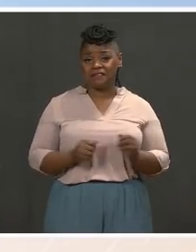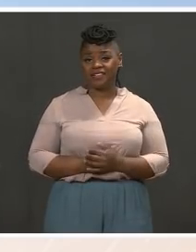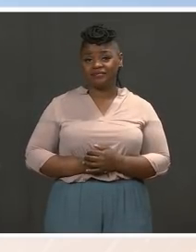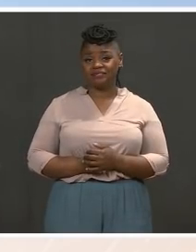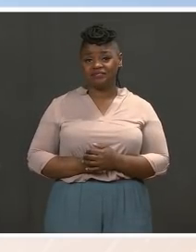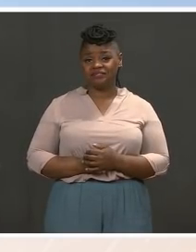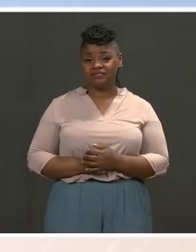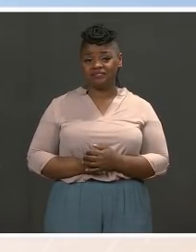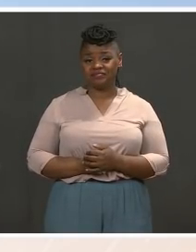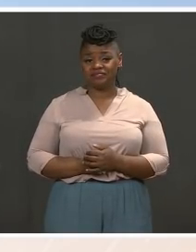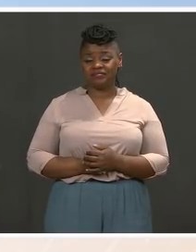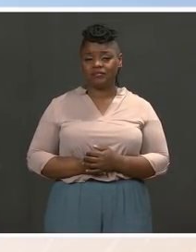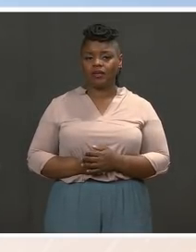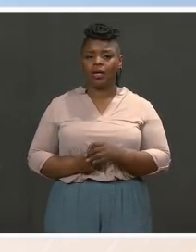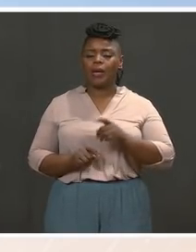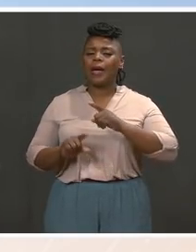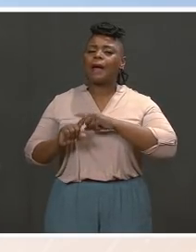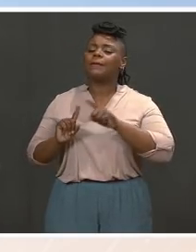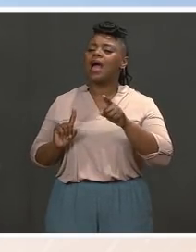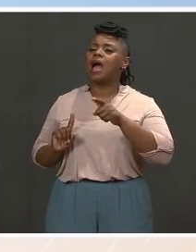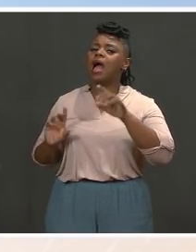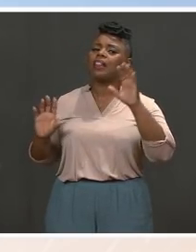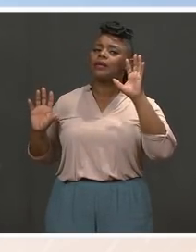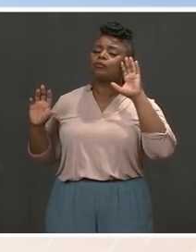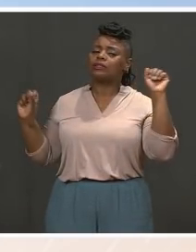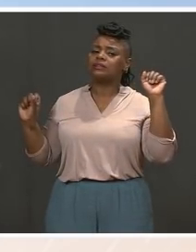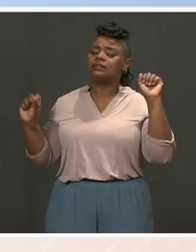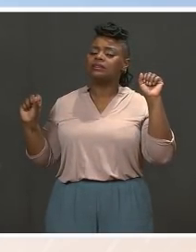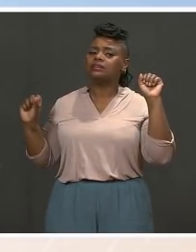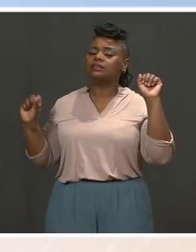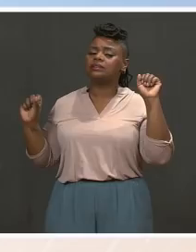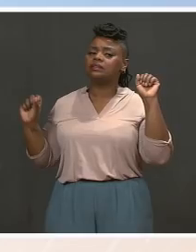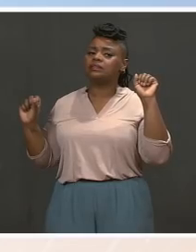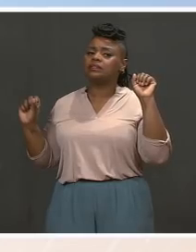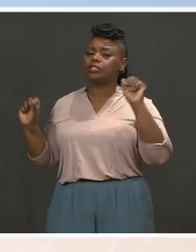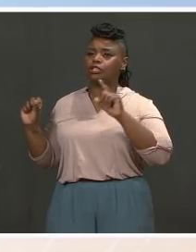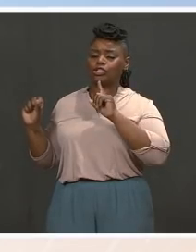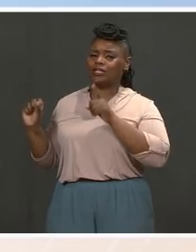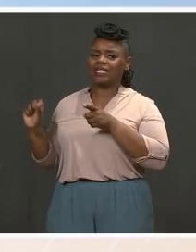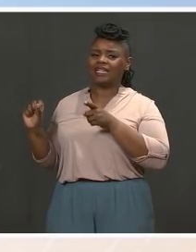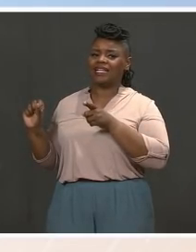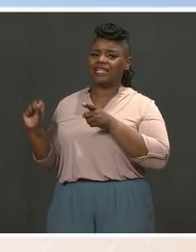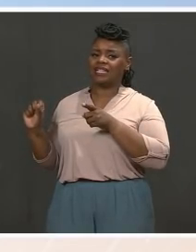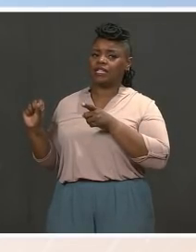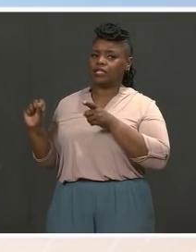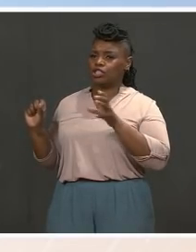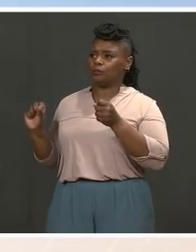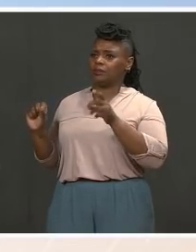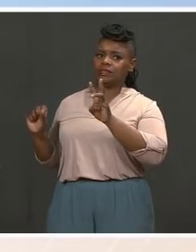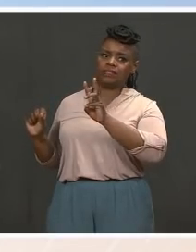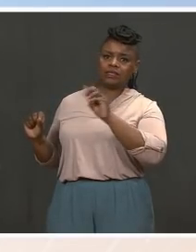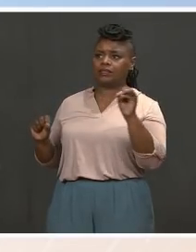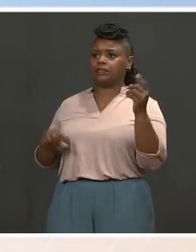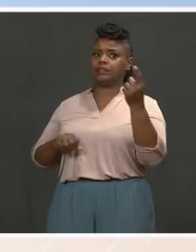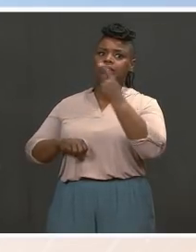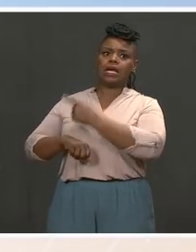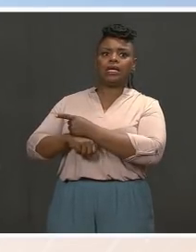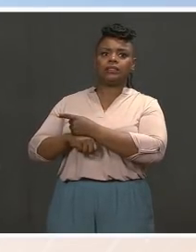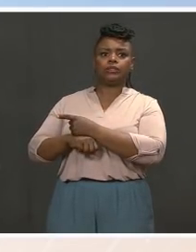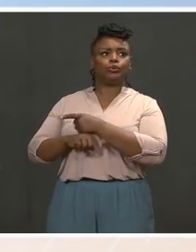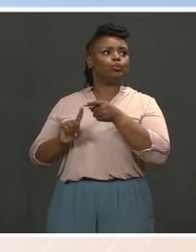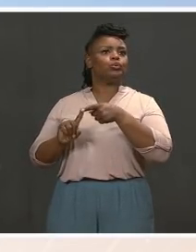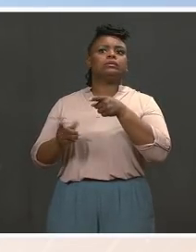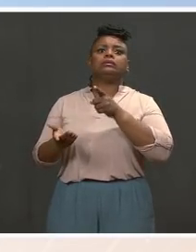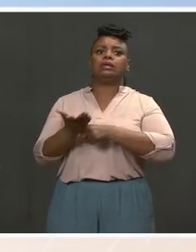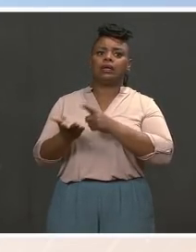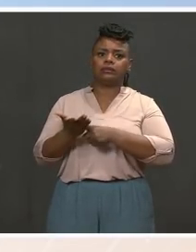President's bully pulpit is unparalleled, and yet it took him until more than 60 days into his presidency to talk about gun violence